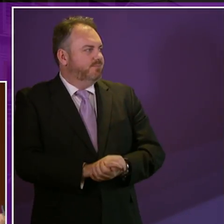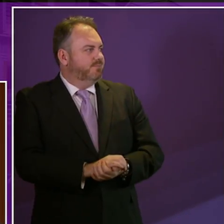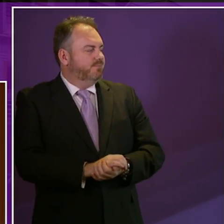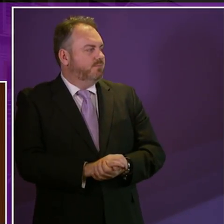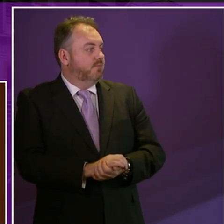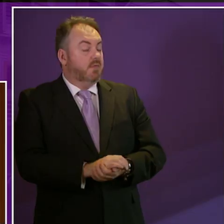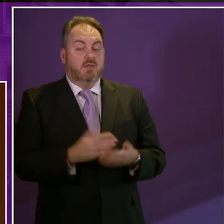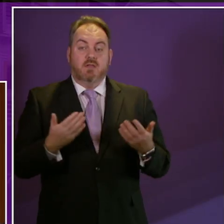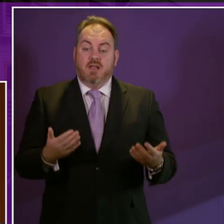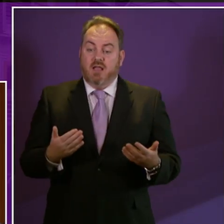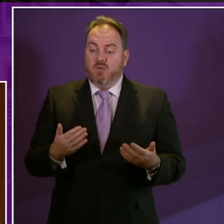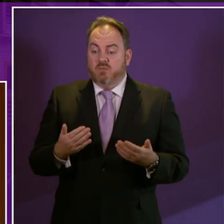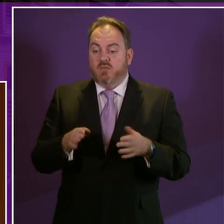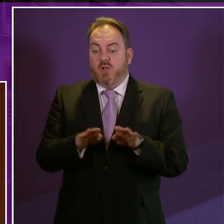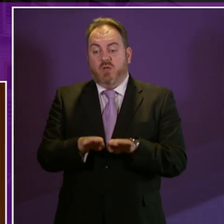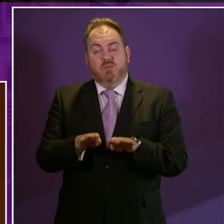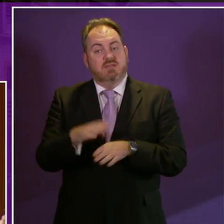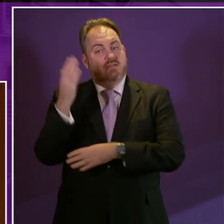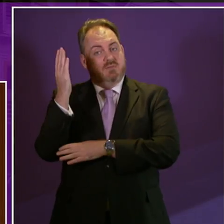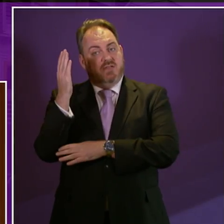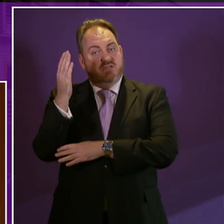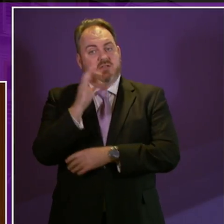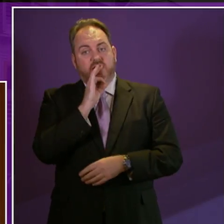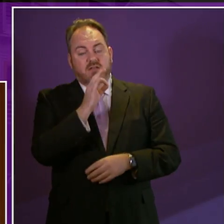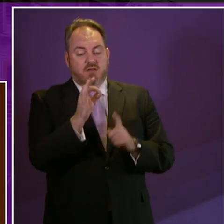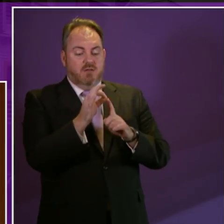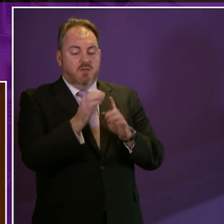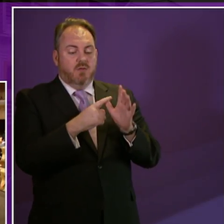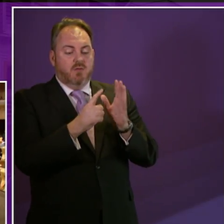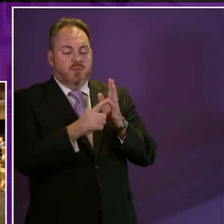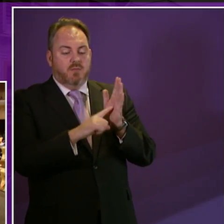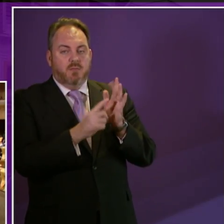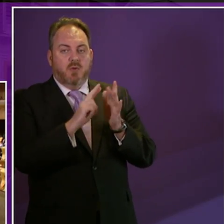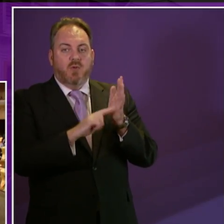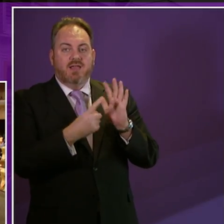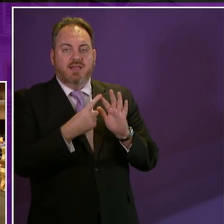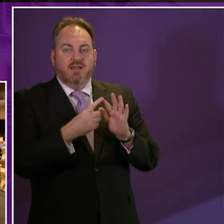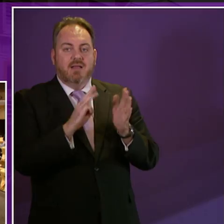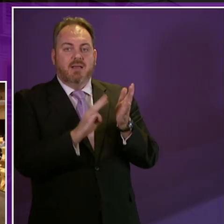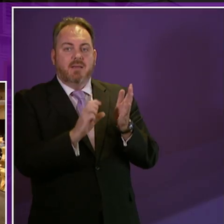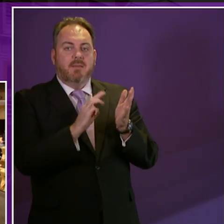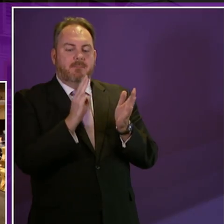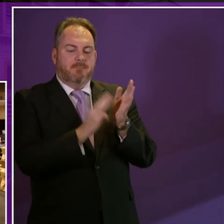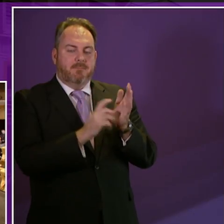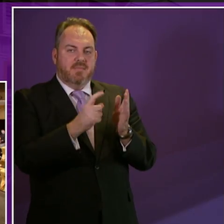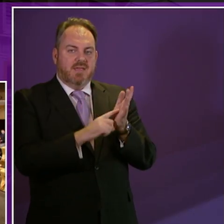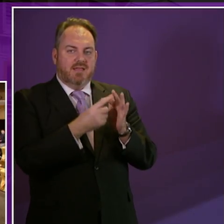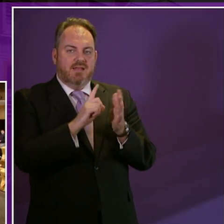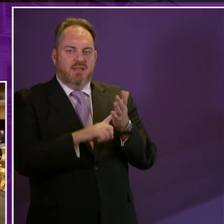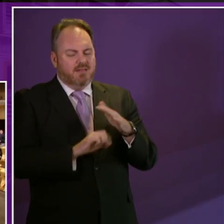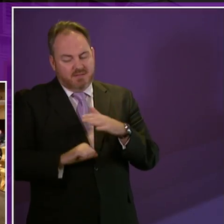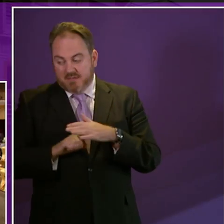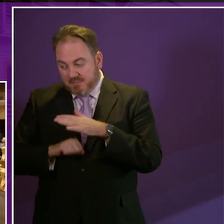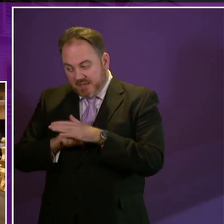I move now to the closing speeches and I call on Pauline McNeill around six minutes please Ms McNeill deciding